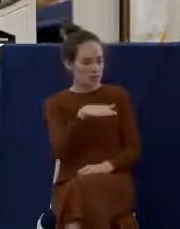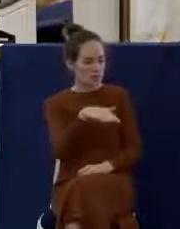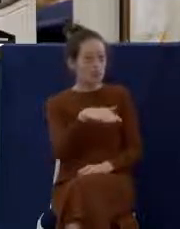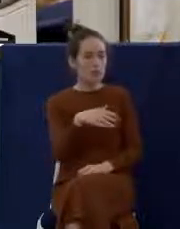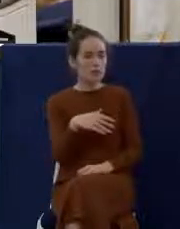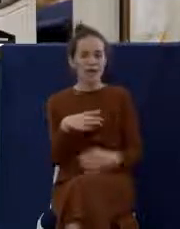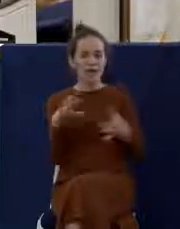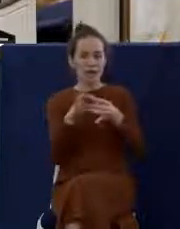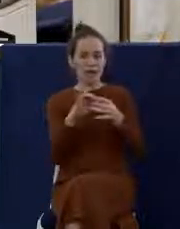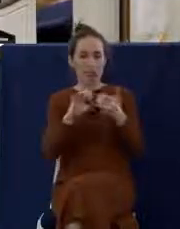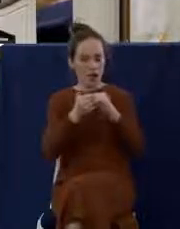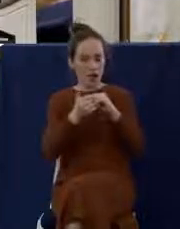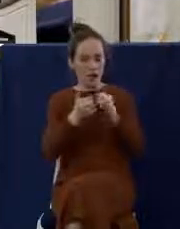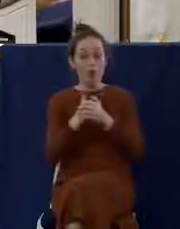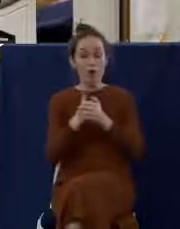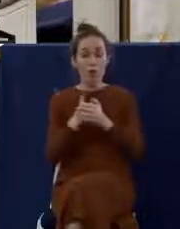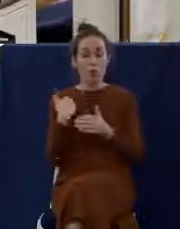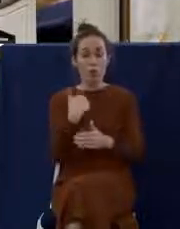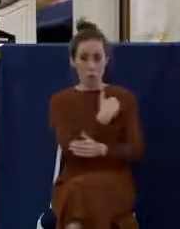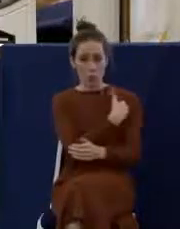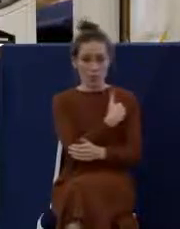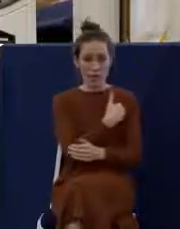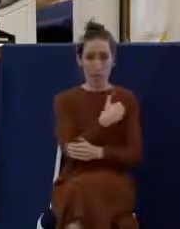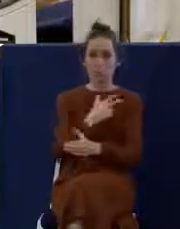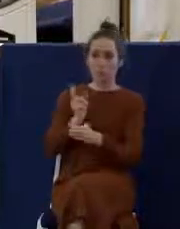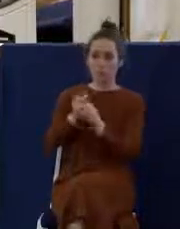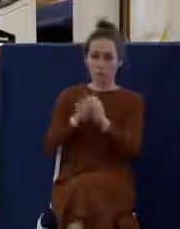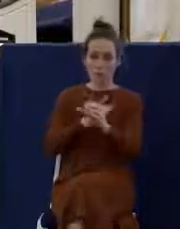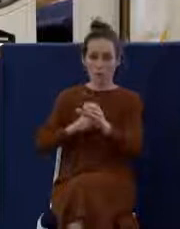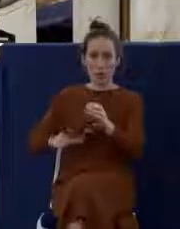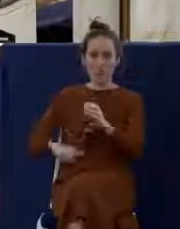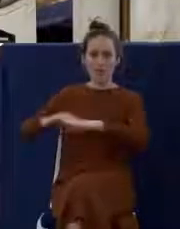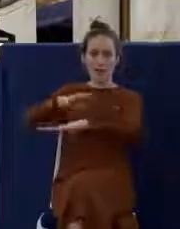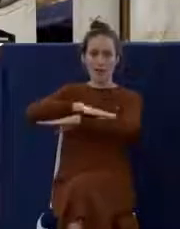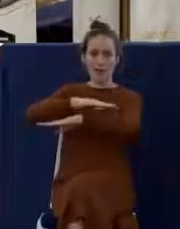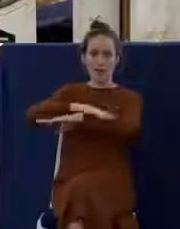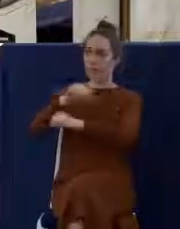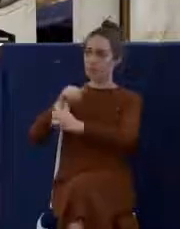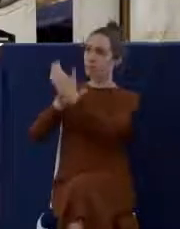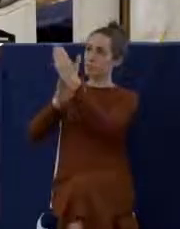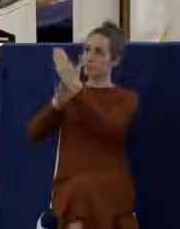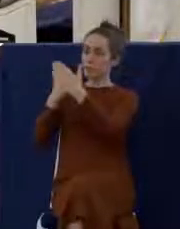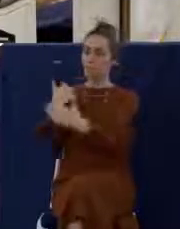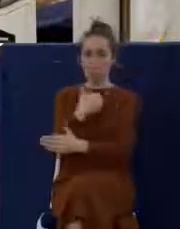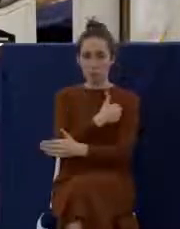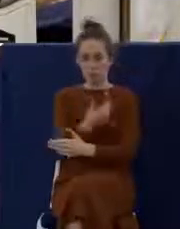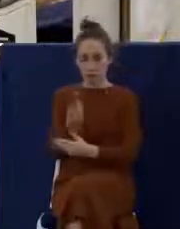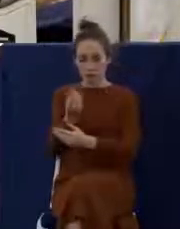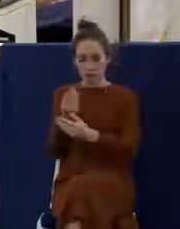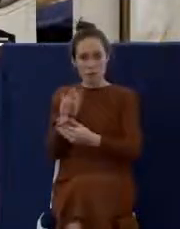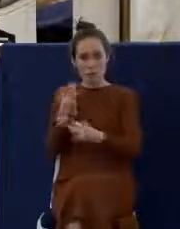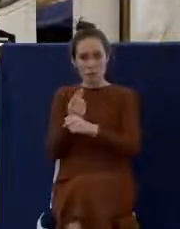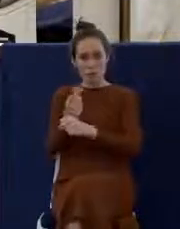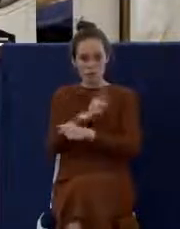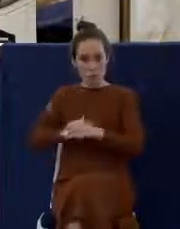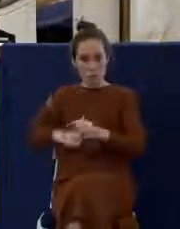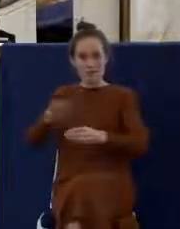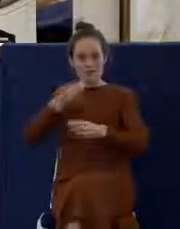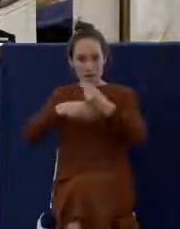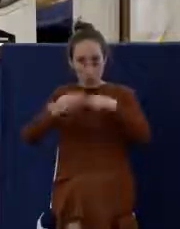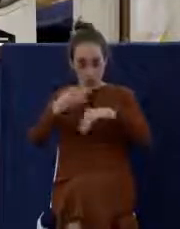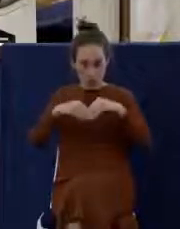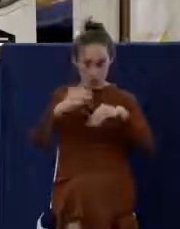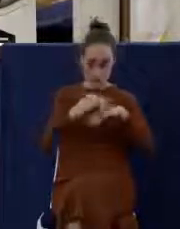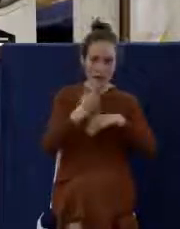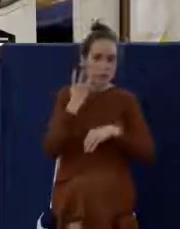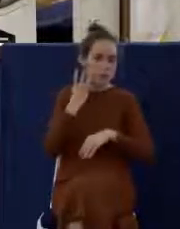When we come to the Lord's table and we partake here at the Lord's table, we are fellowshipping with Christ